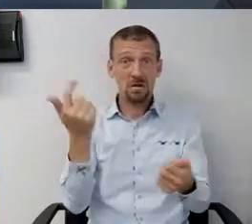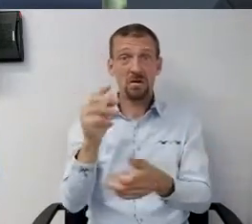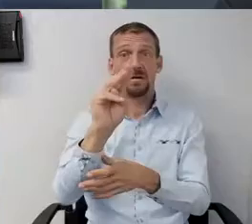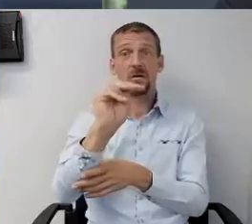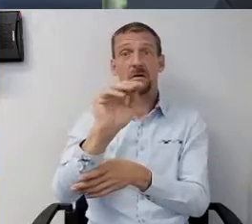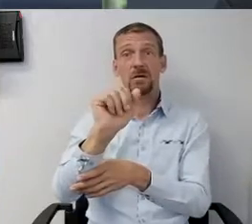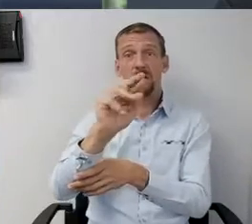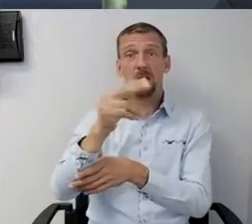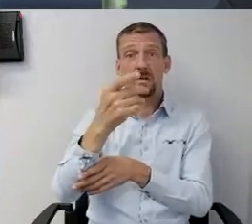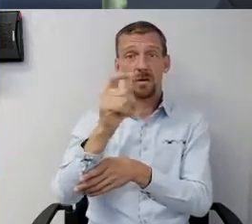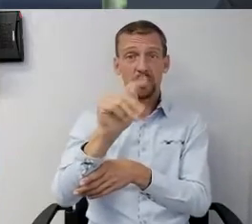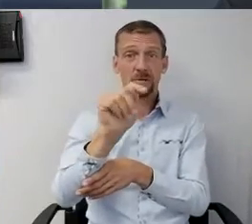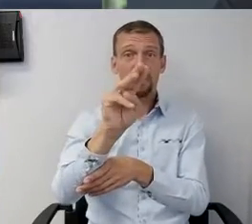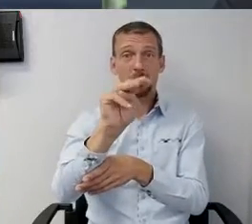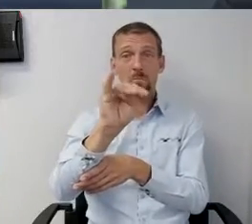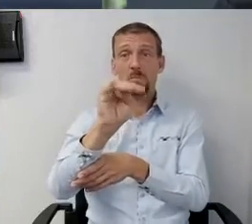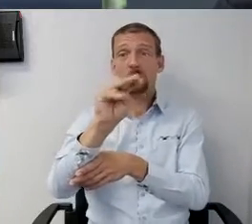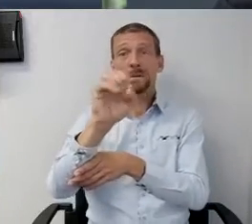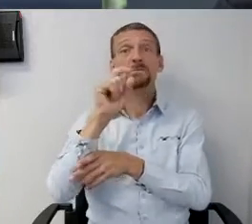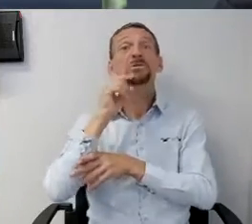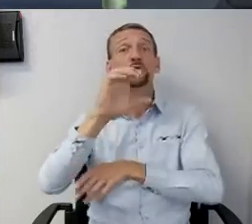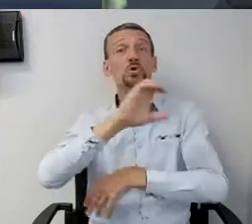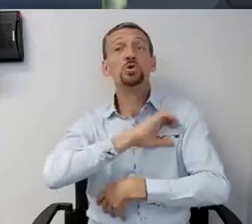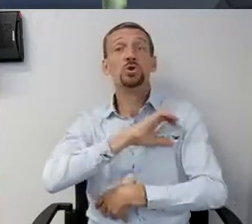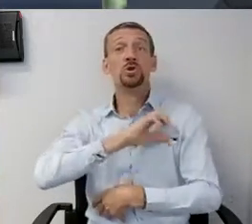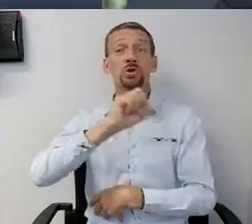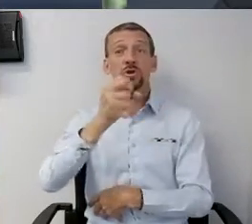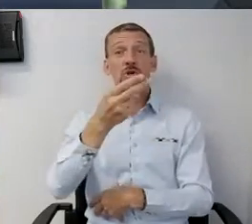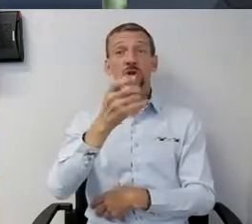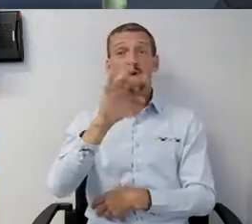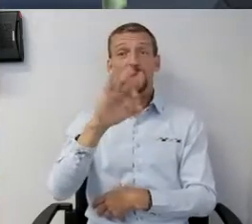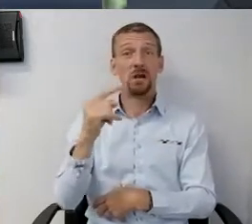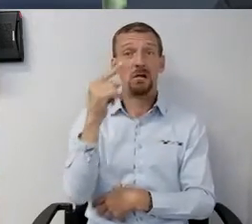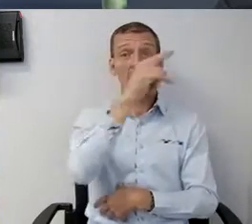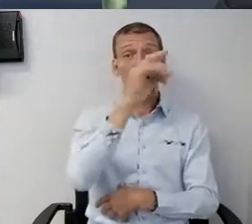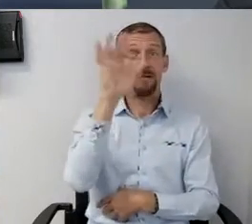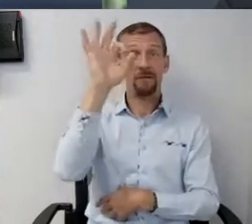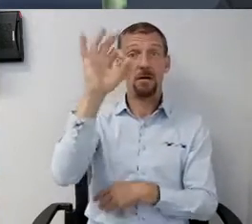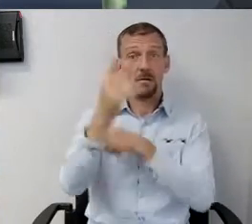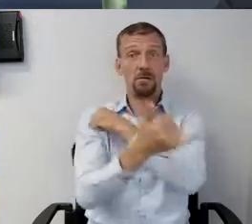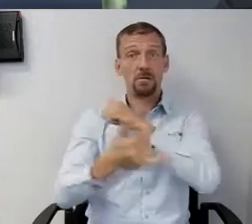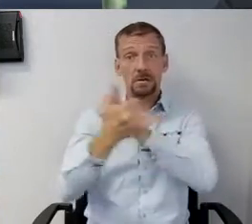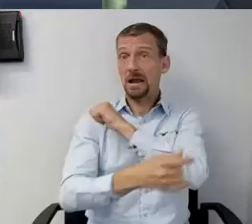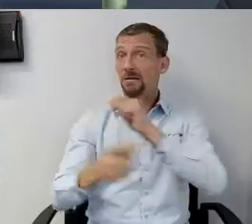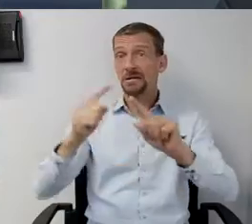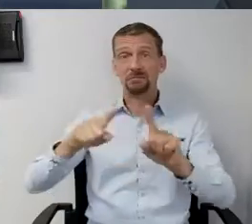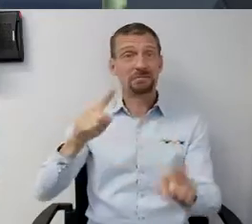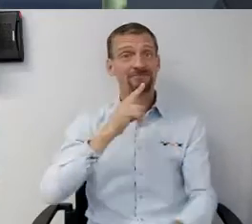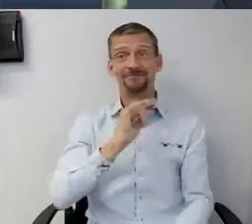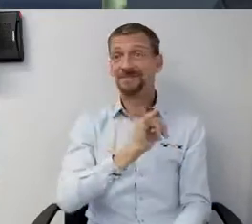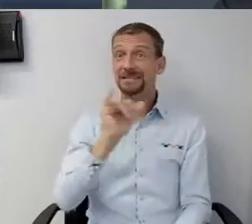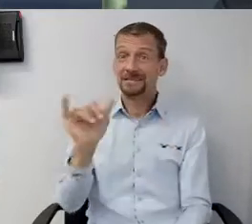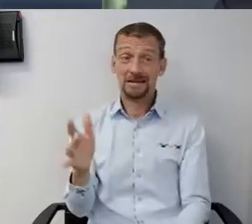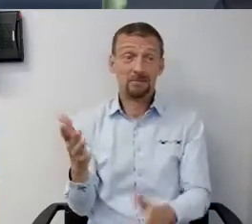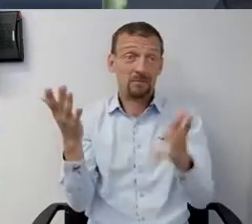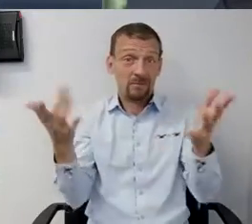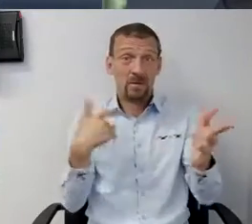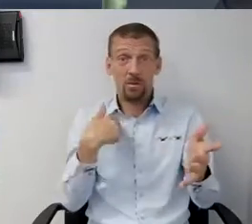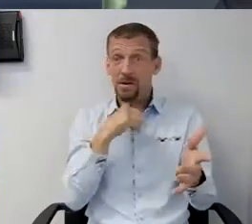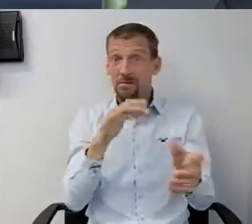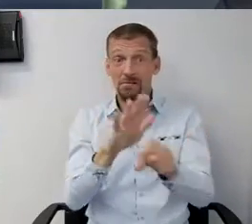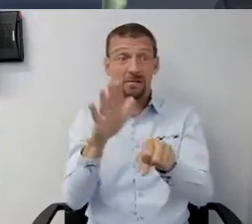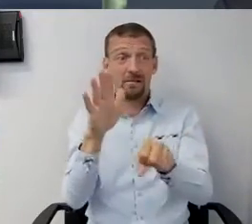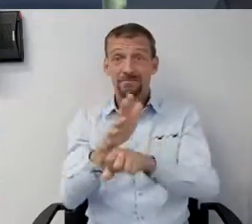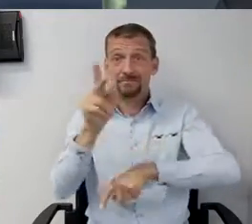of Fresno County, I think was a little bit more explicit, but essentially said the same thing, that we simply don't have the